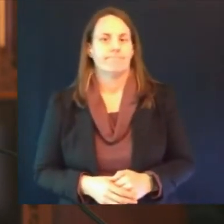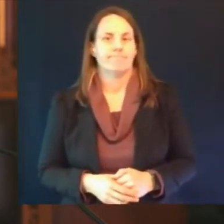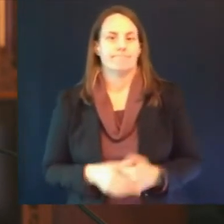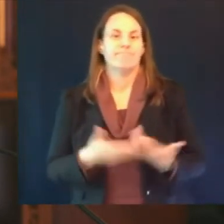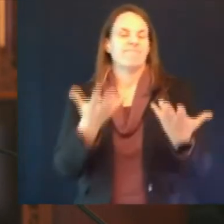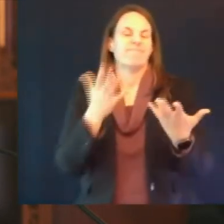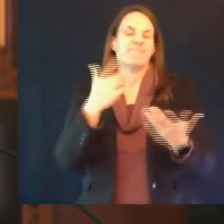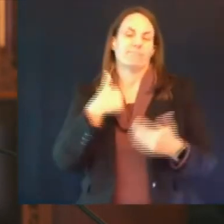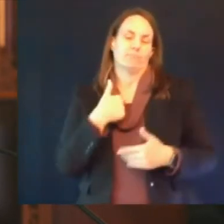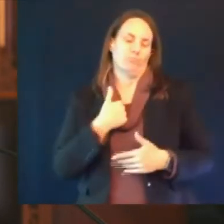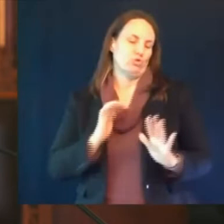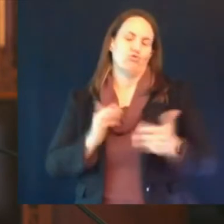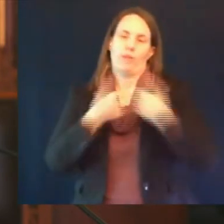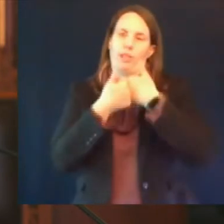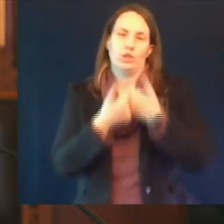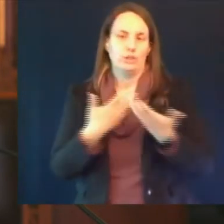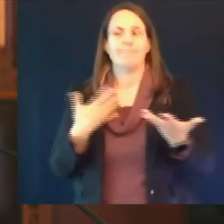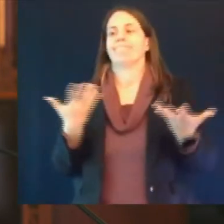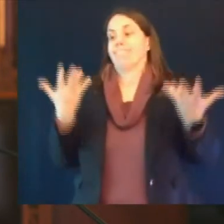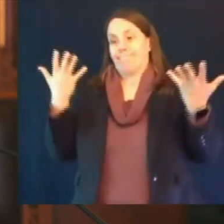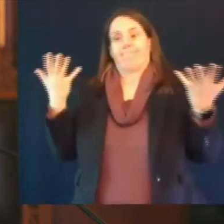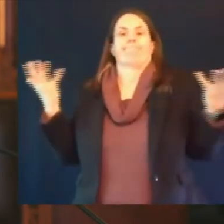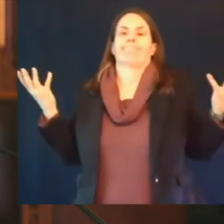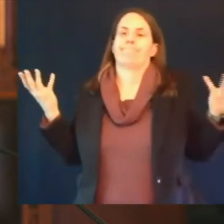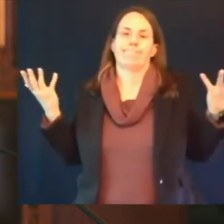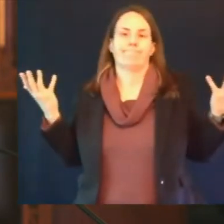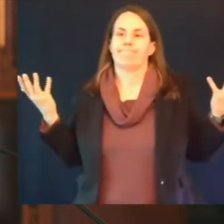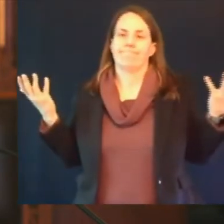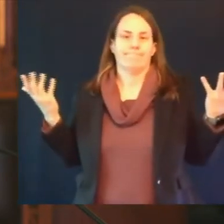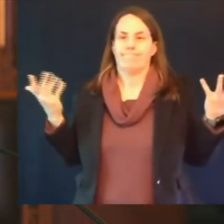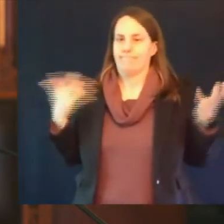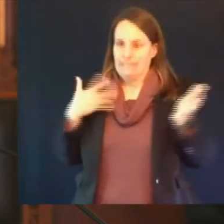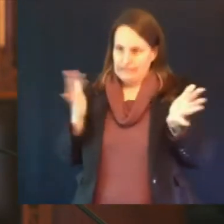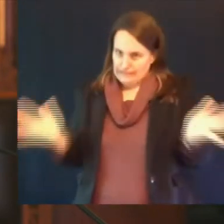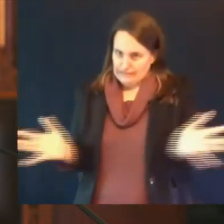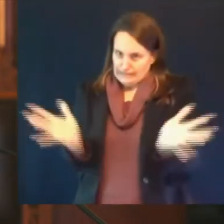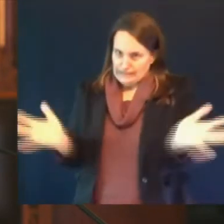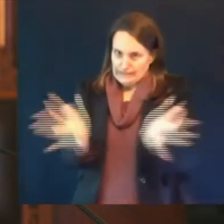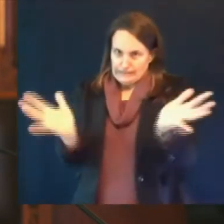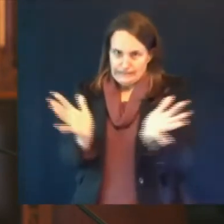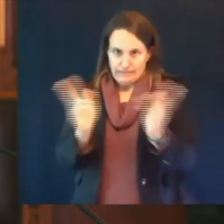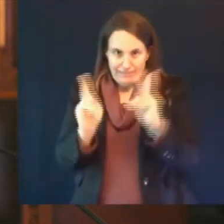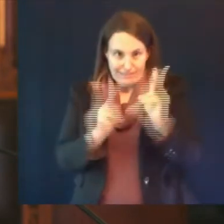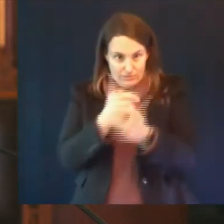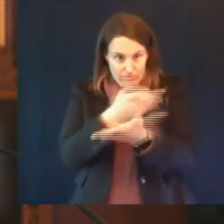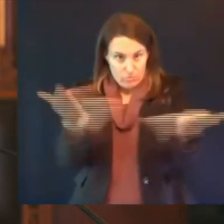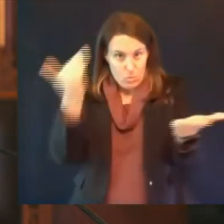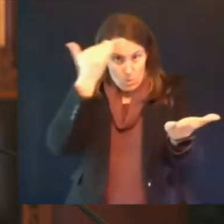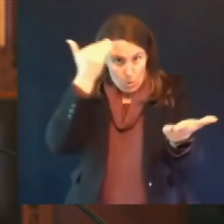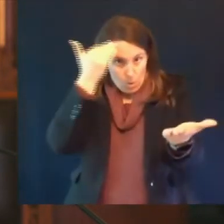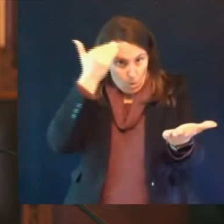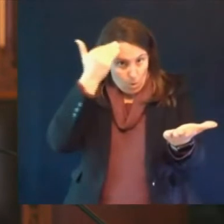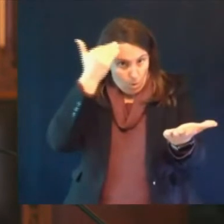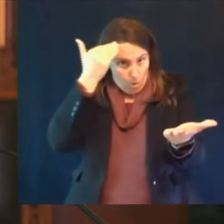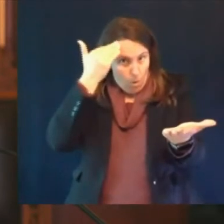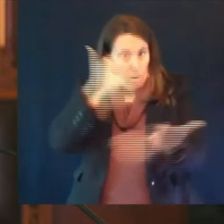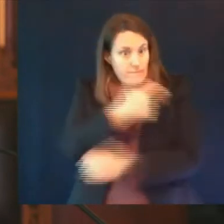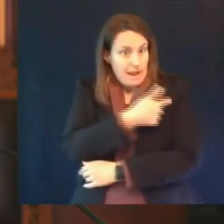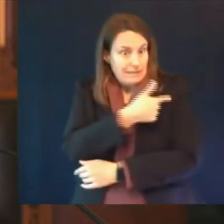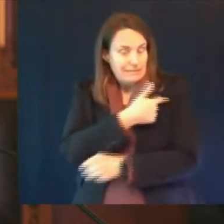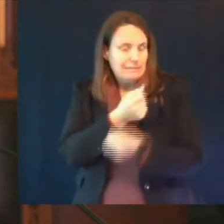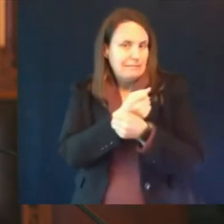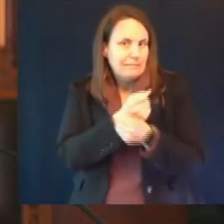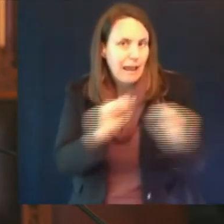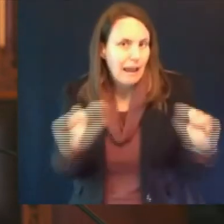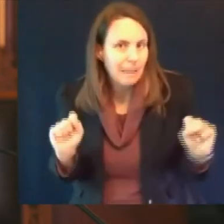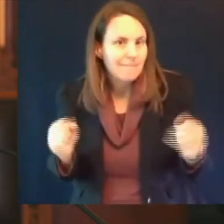about both the the possibilities of receiving the vaccine and the risks of not receiving the vaccine